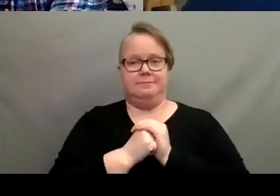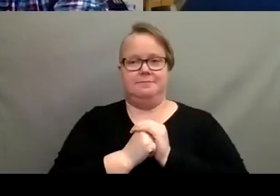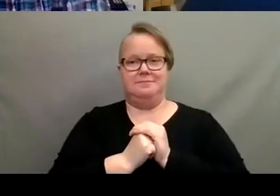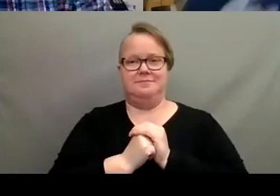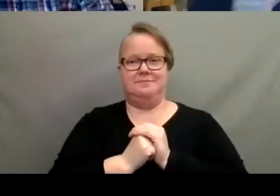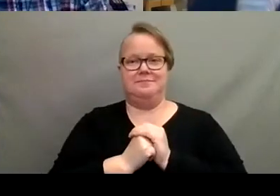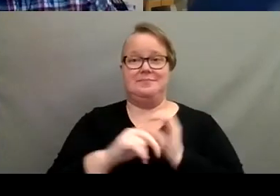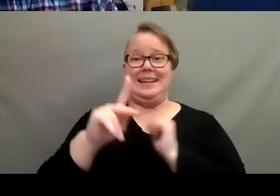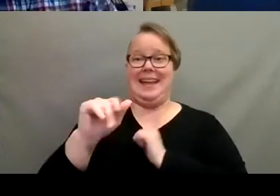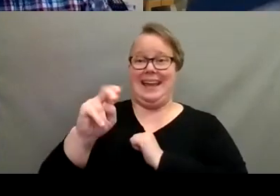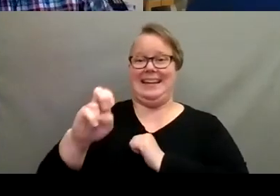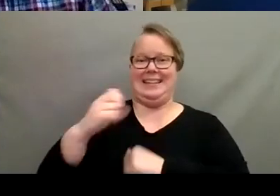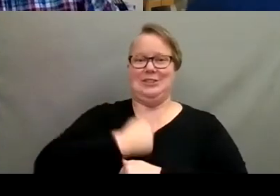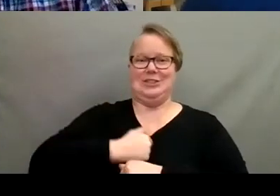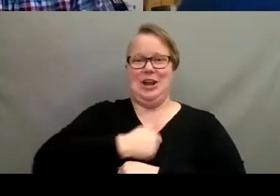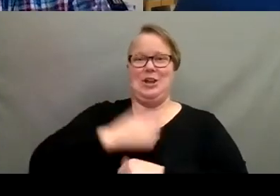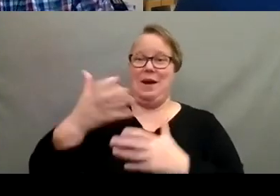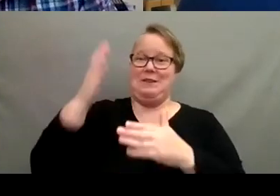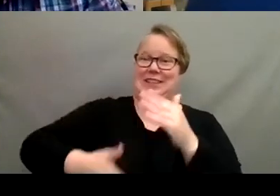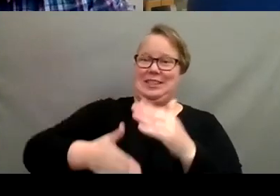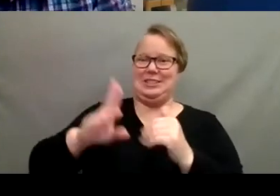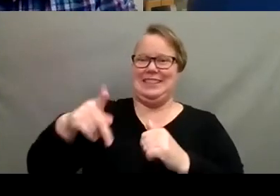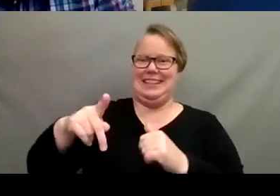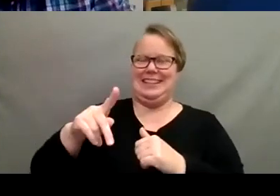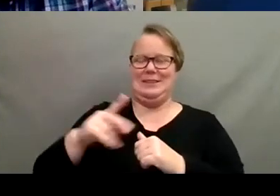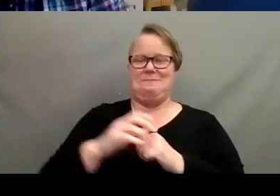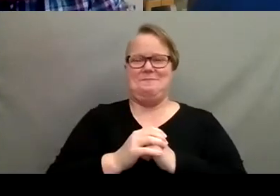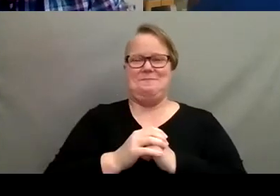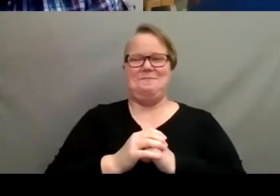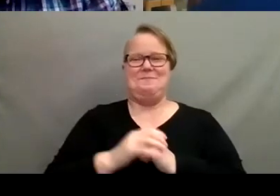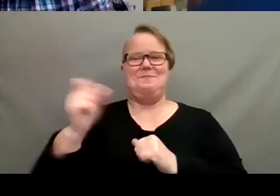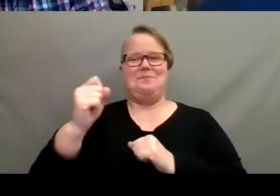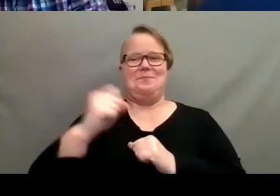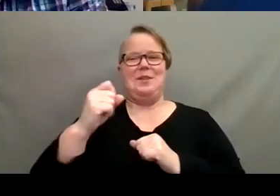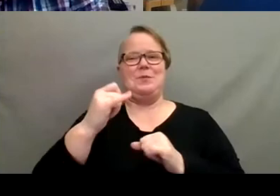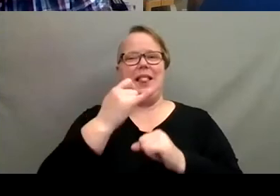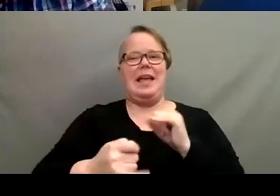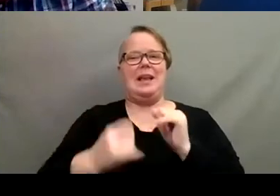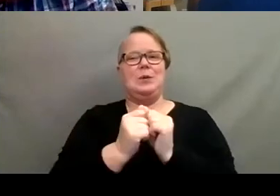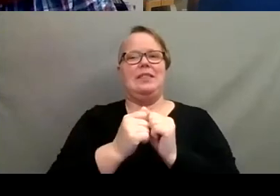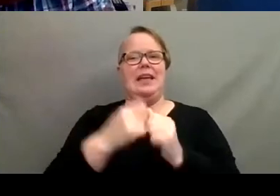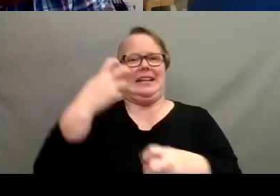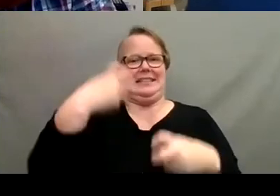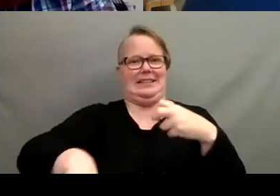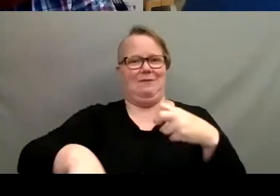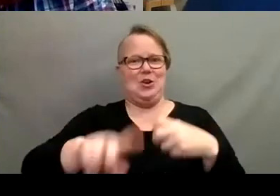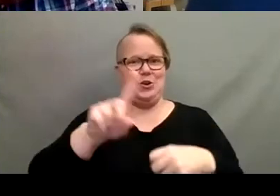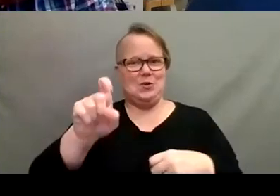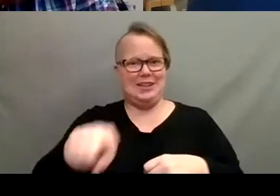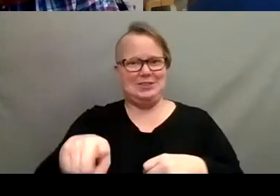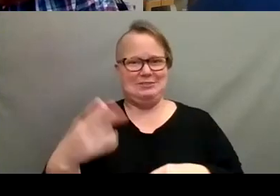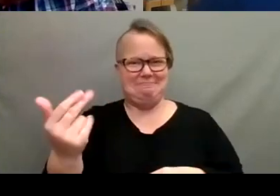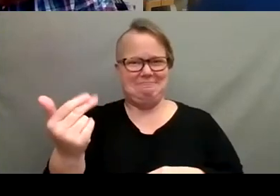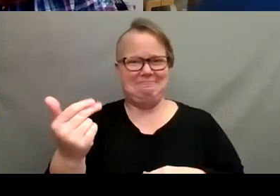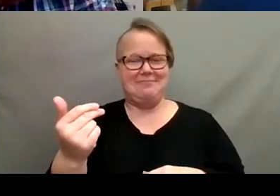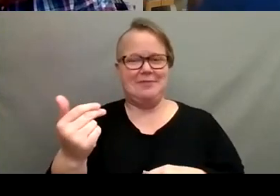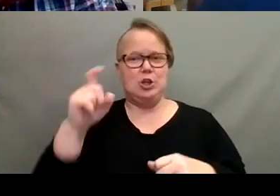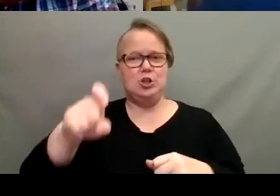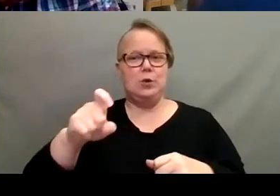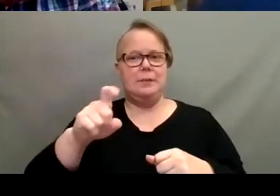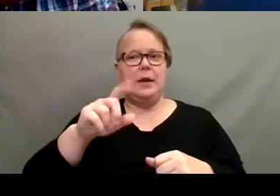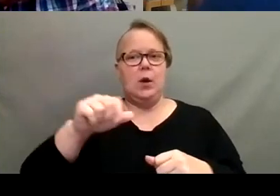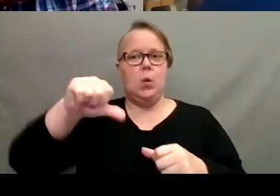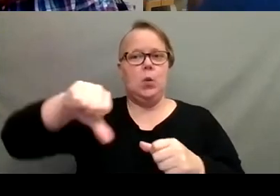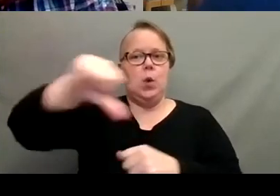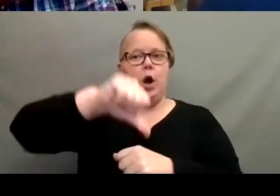Katie, you want to finish us out? Yeah. We'll end with a difficult one. Shouldn't we be watering our